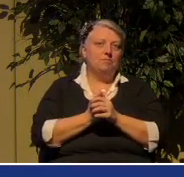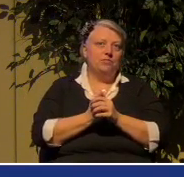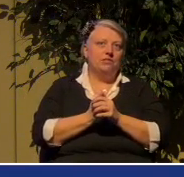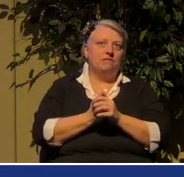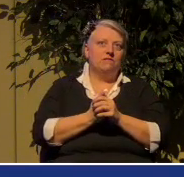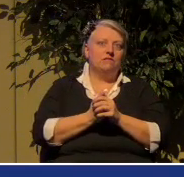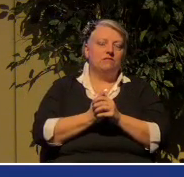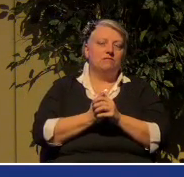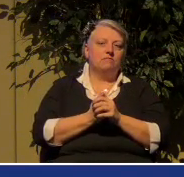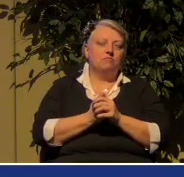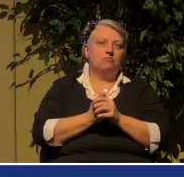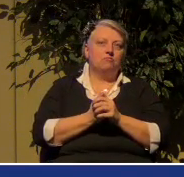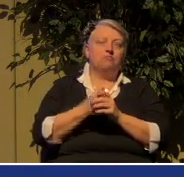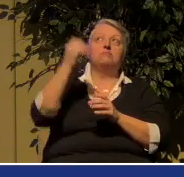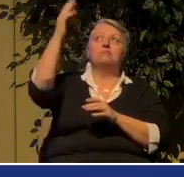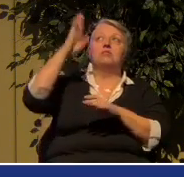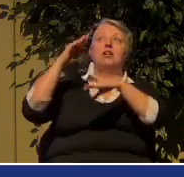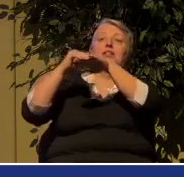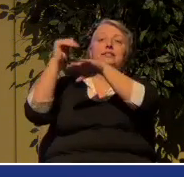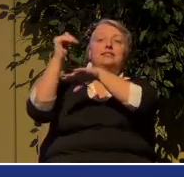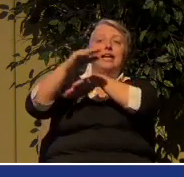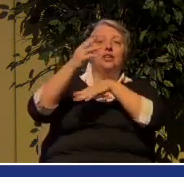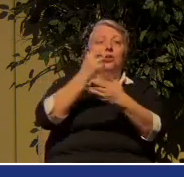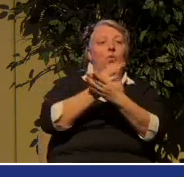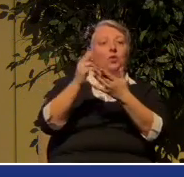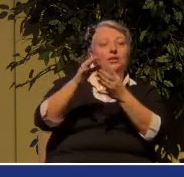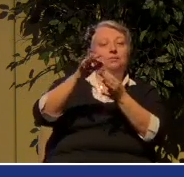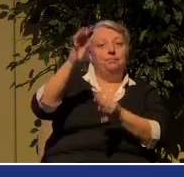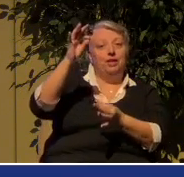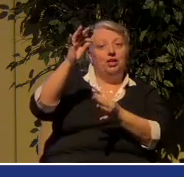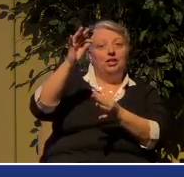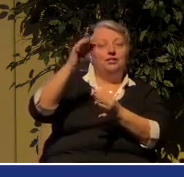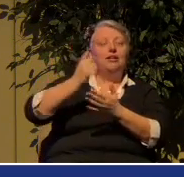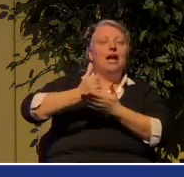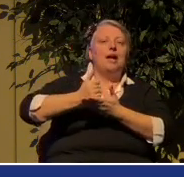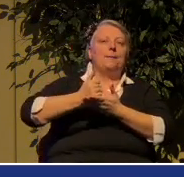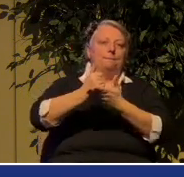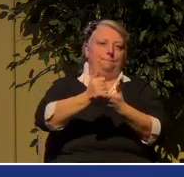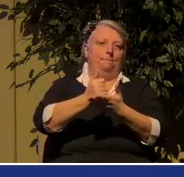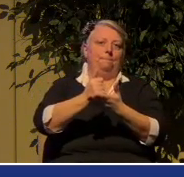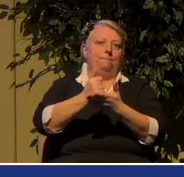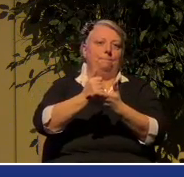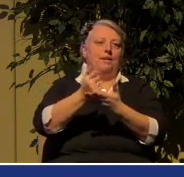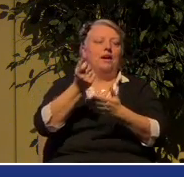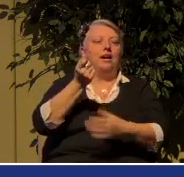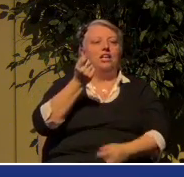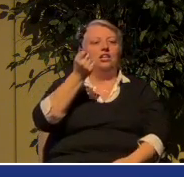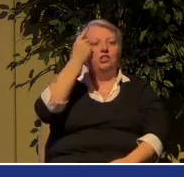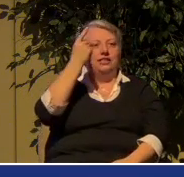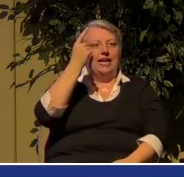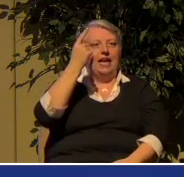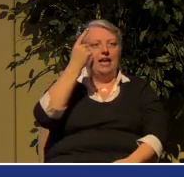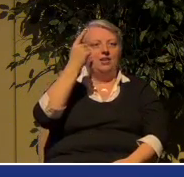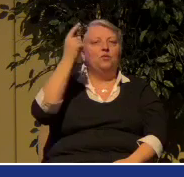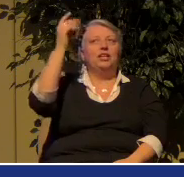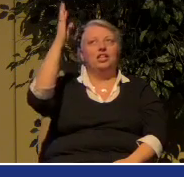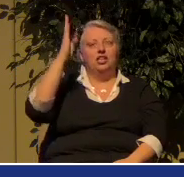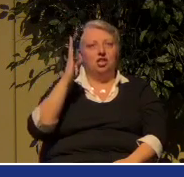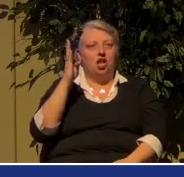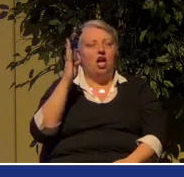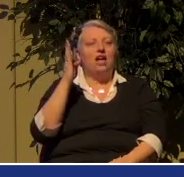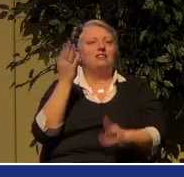God has given us the Holy Spirit so that we may understand what God has freely